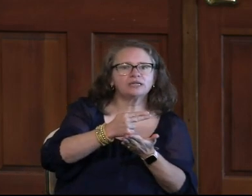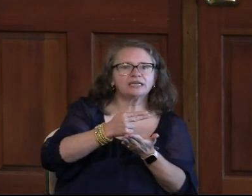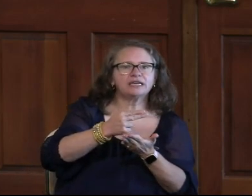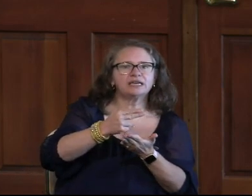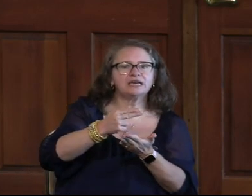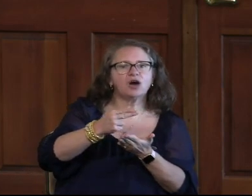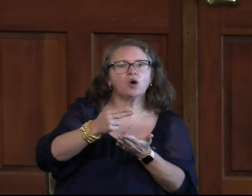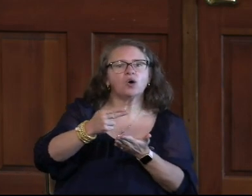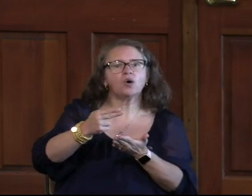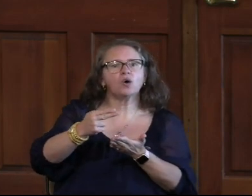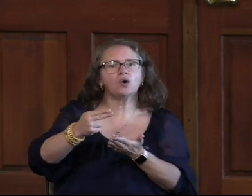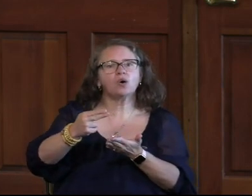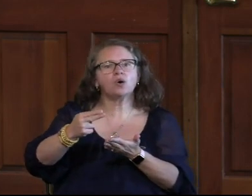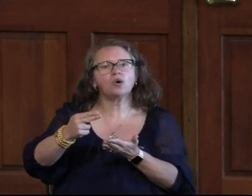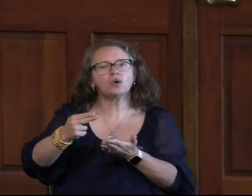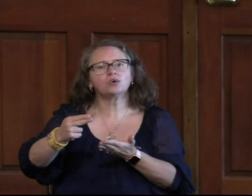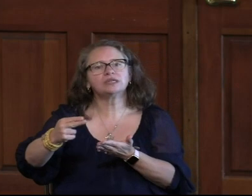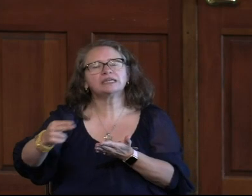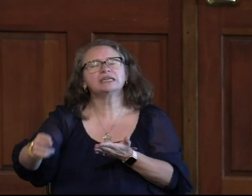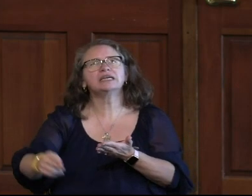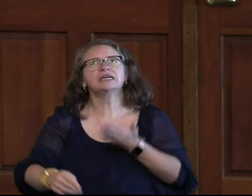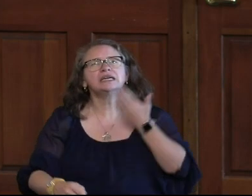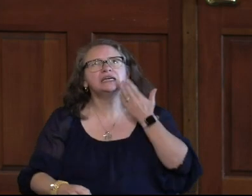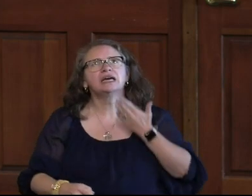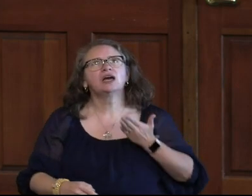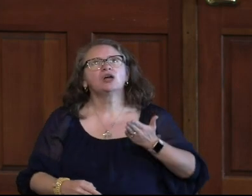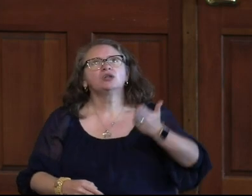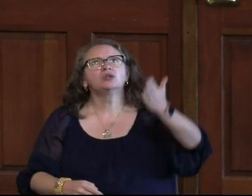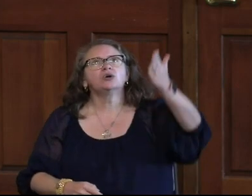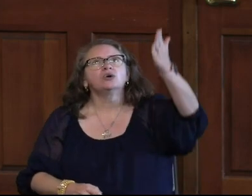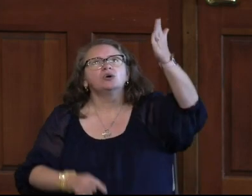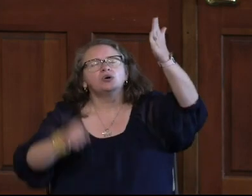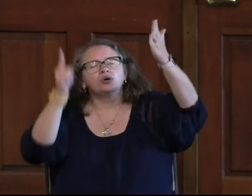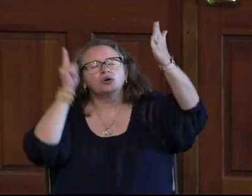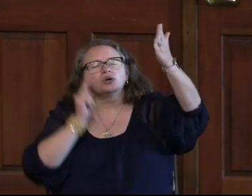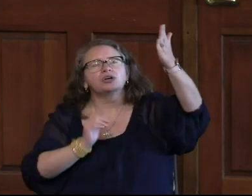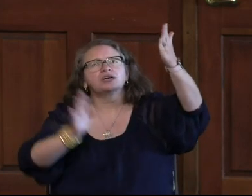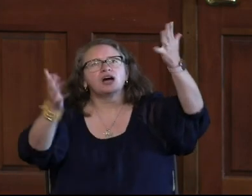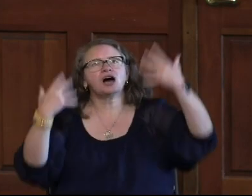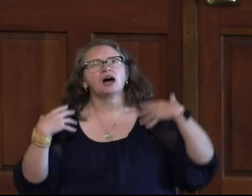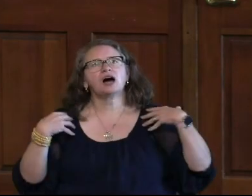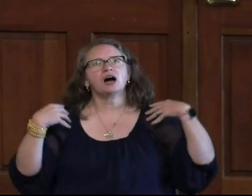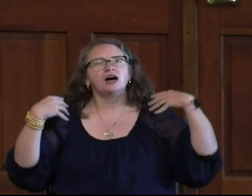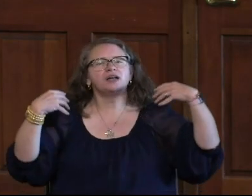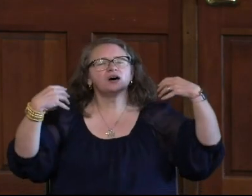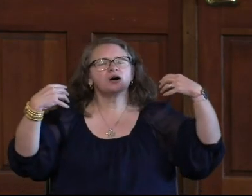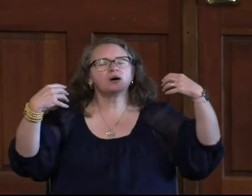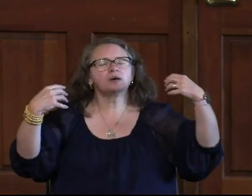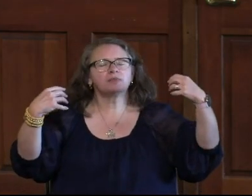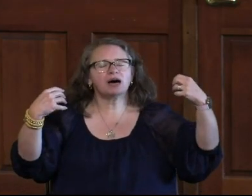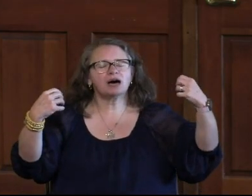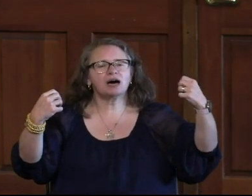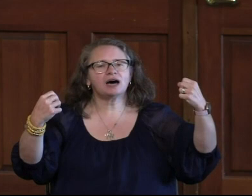Holy, holy, holy. Lord, God,